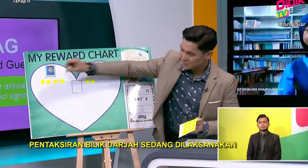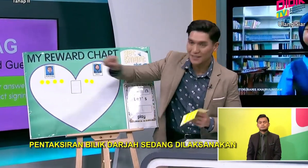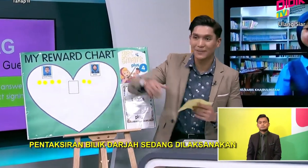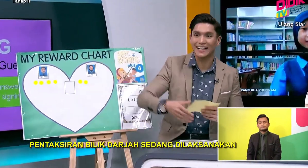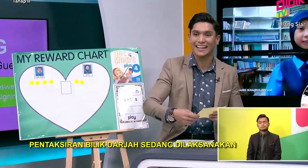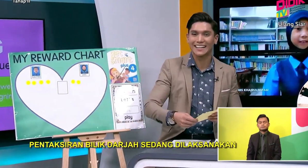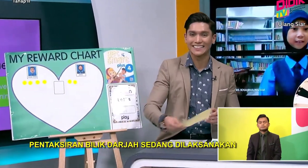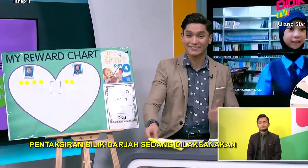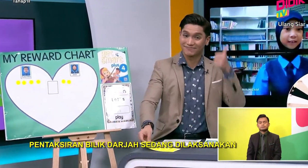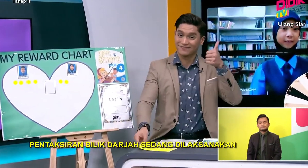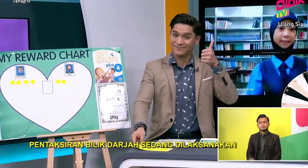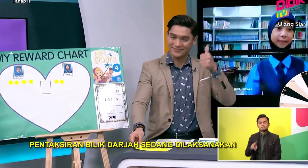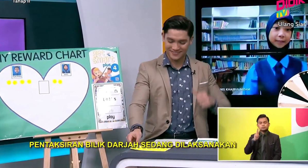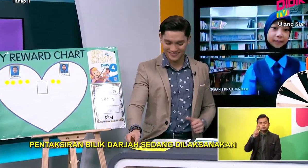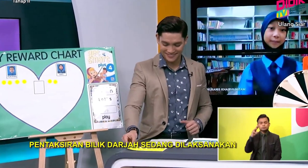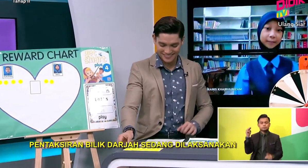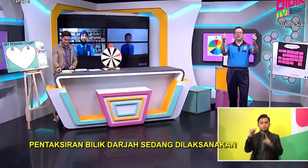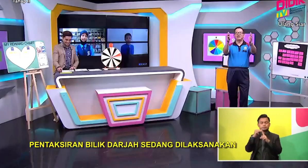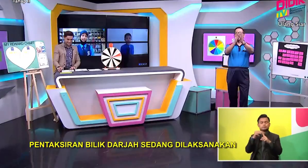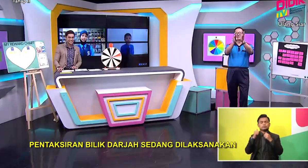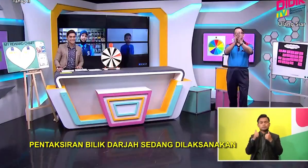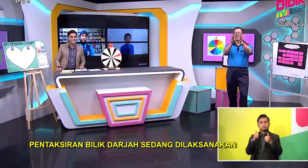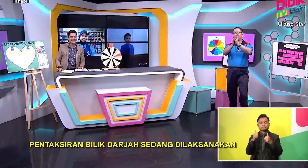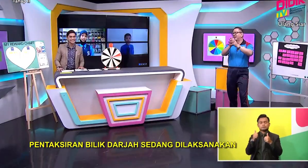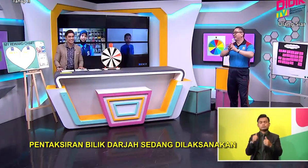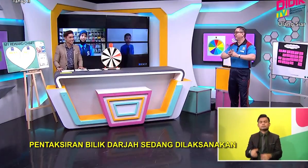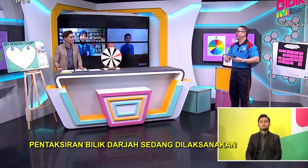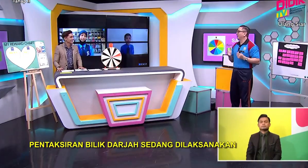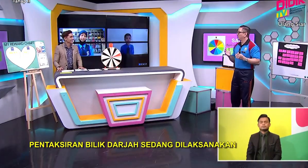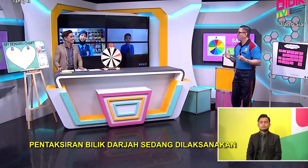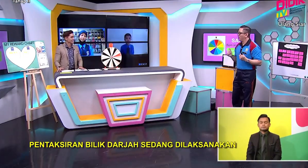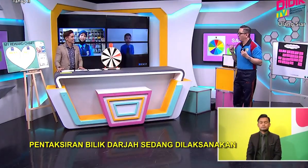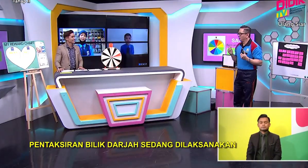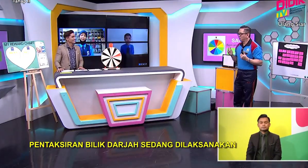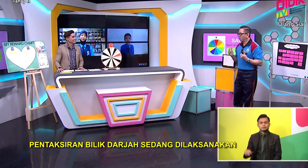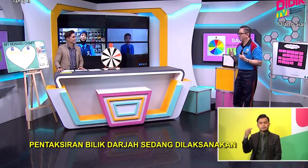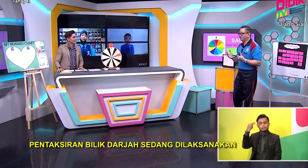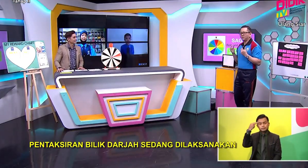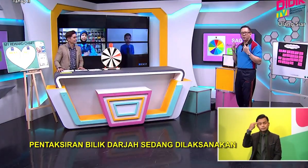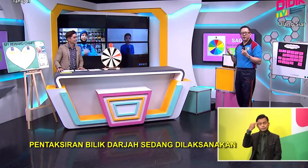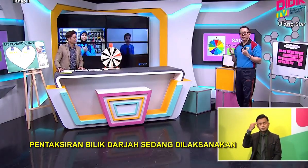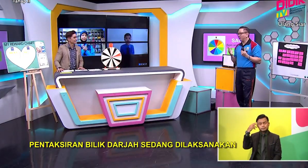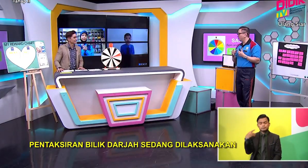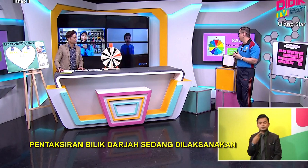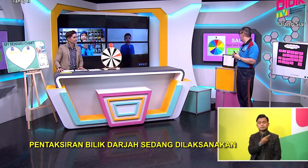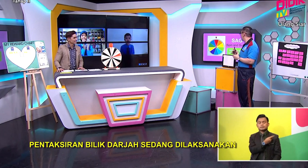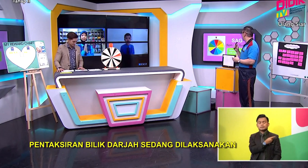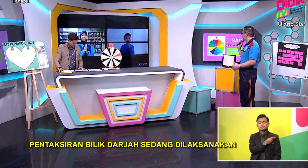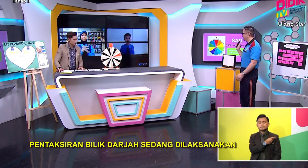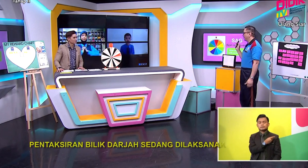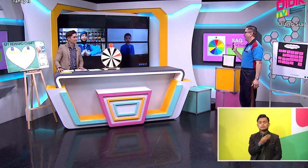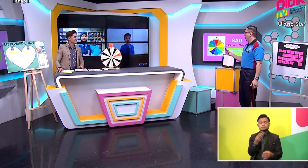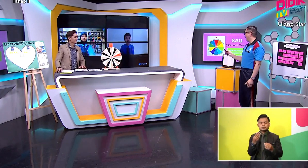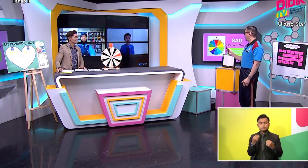to Peng Peng Good job Well done Okay, Hanif We are going to proceed with our reading